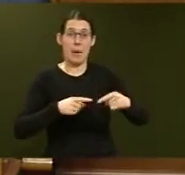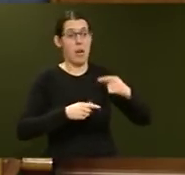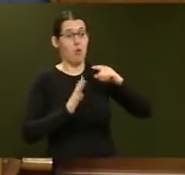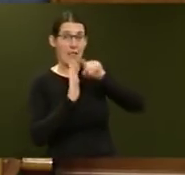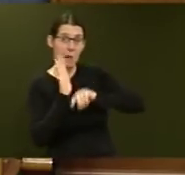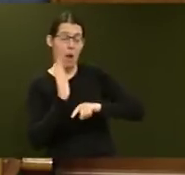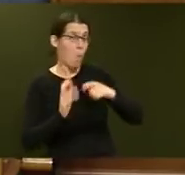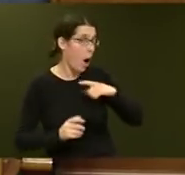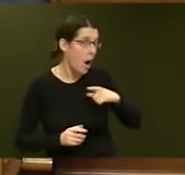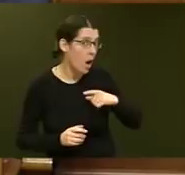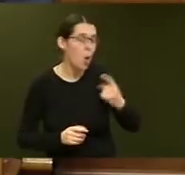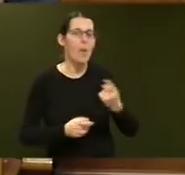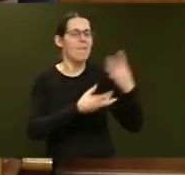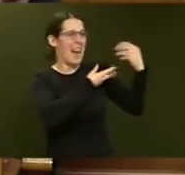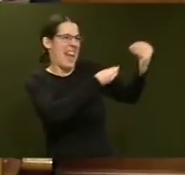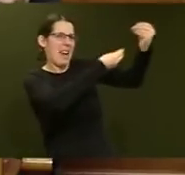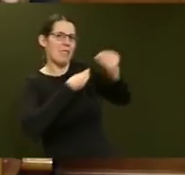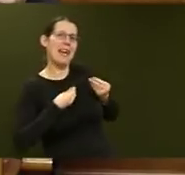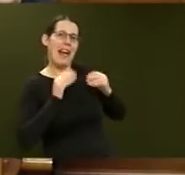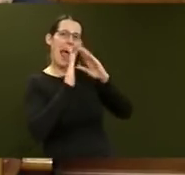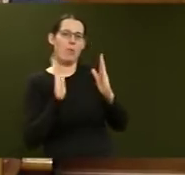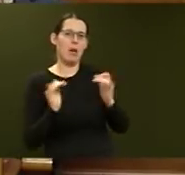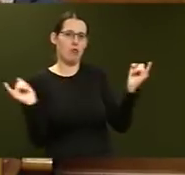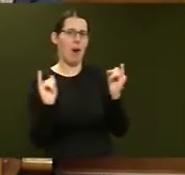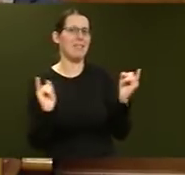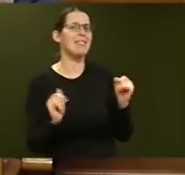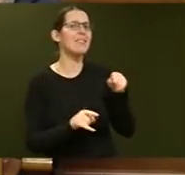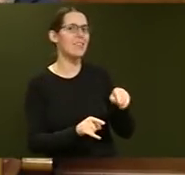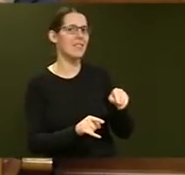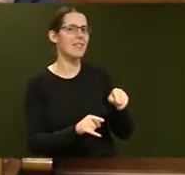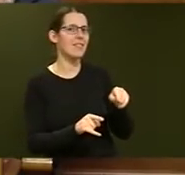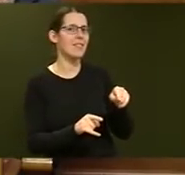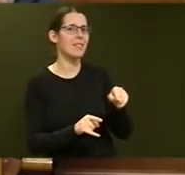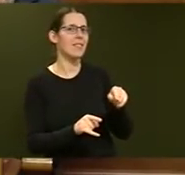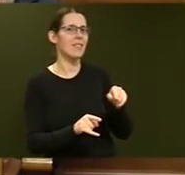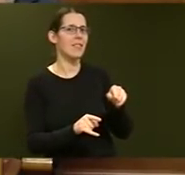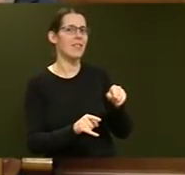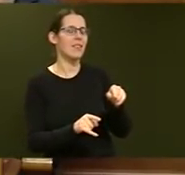crisis that has dispossessed